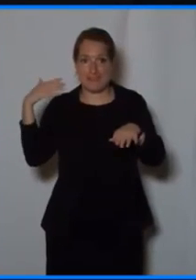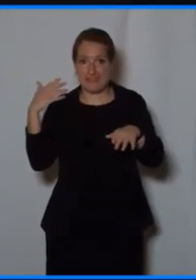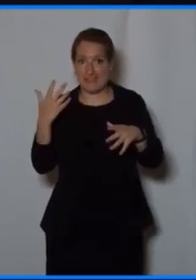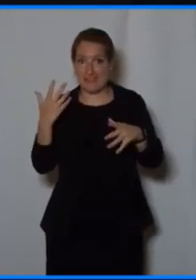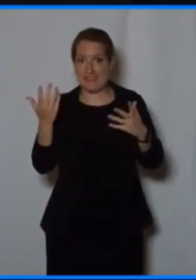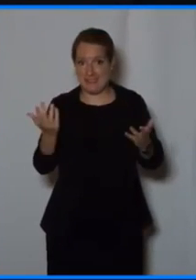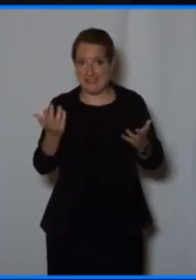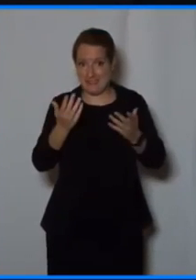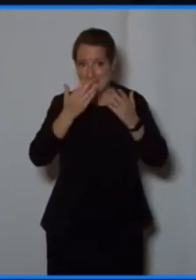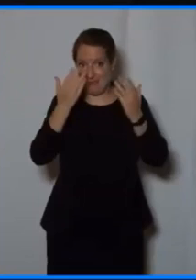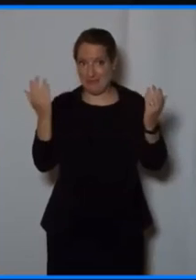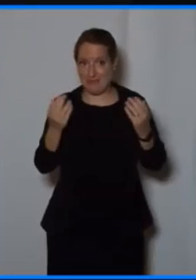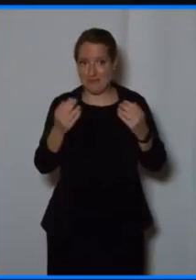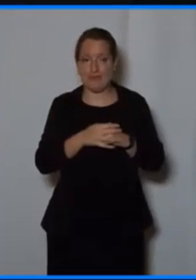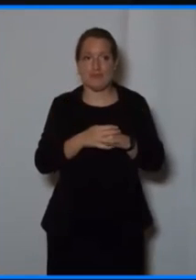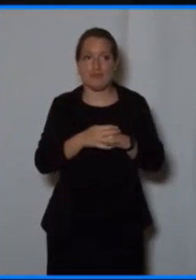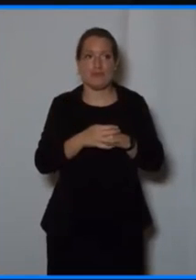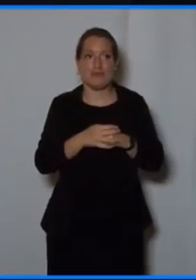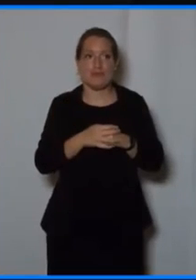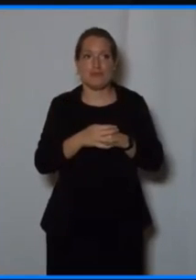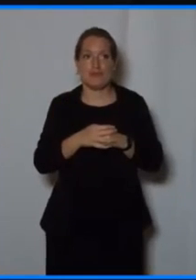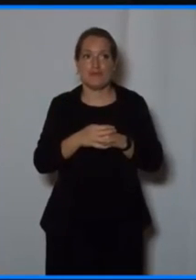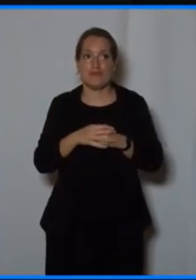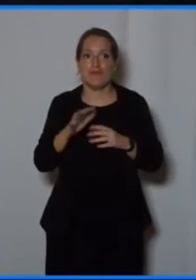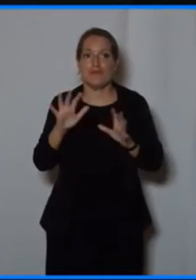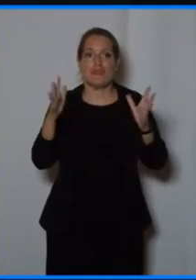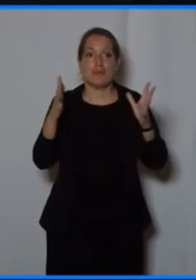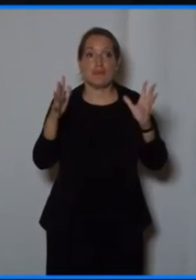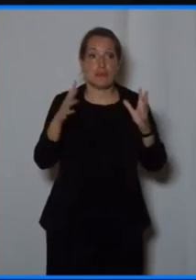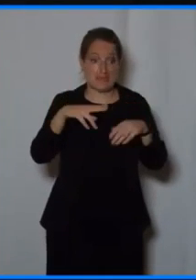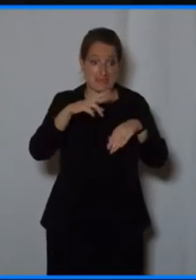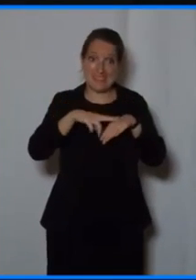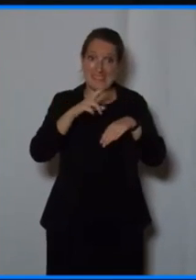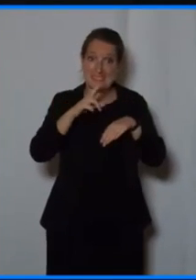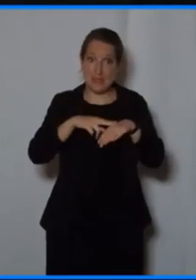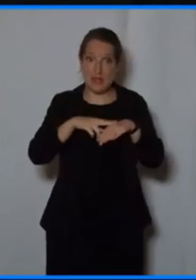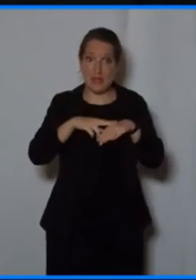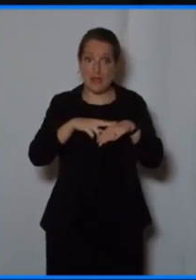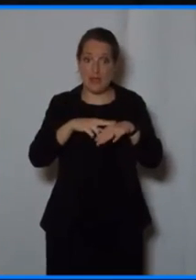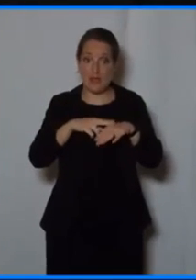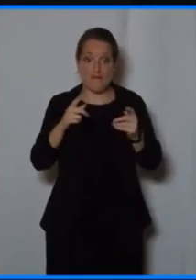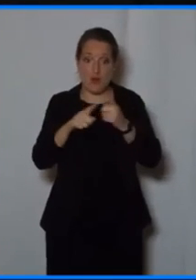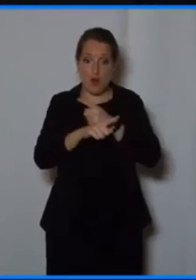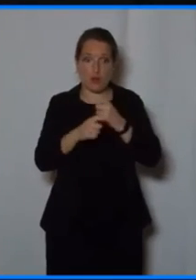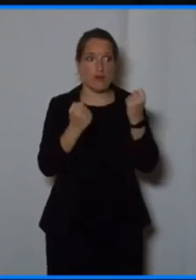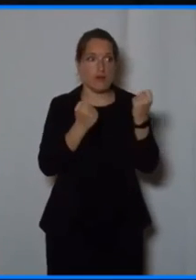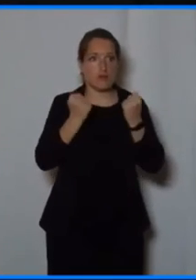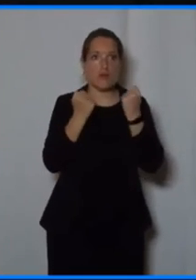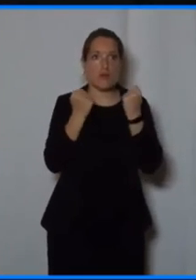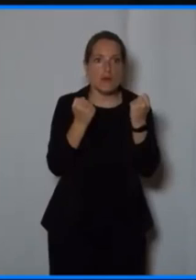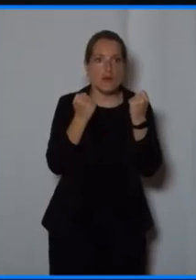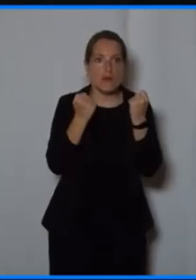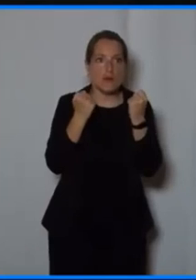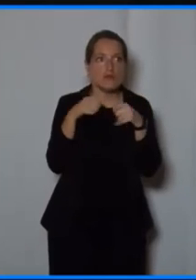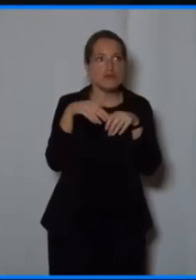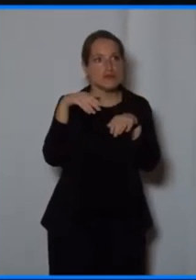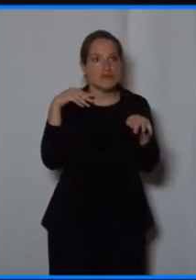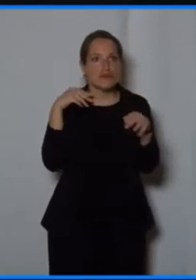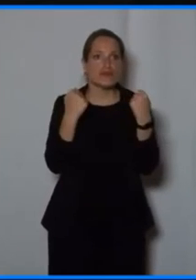be reading our newspaper rather than be behind the steering wheel. If you are going to